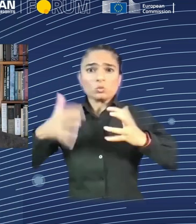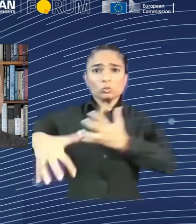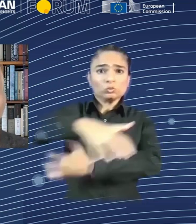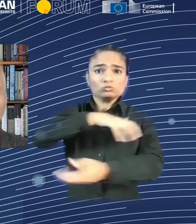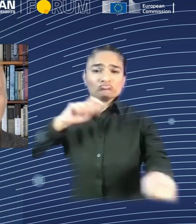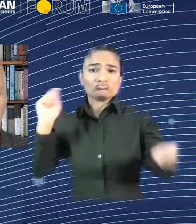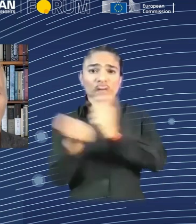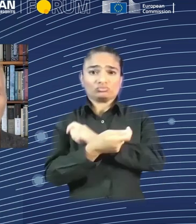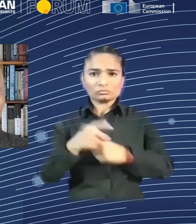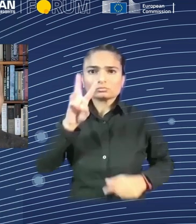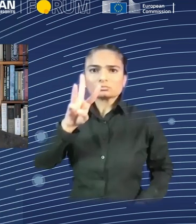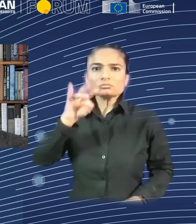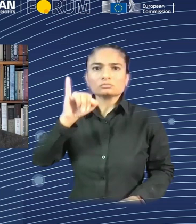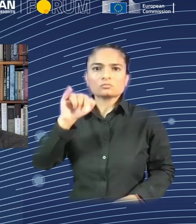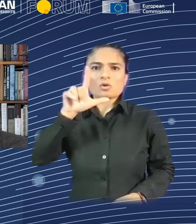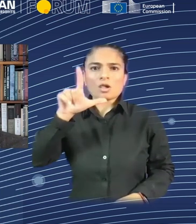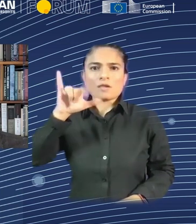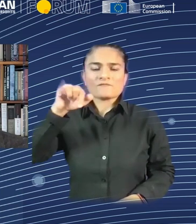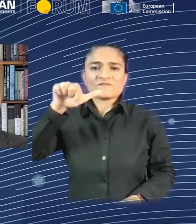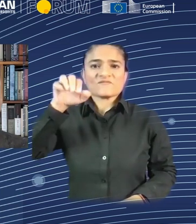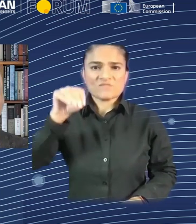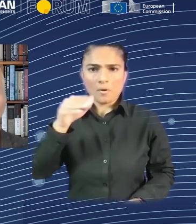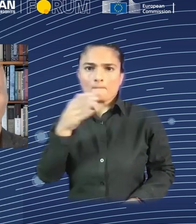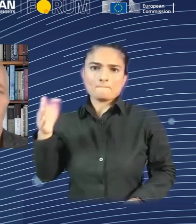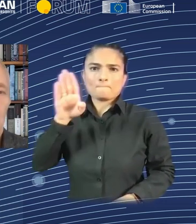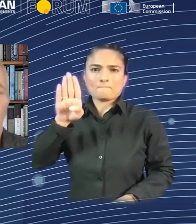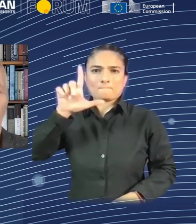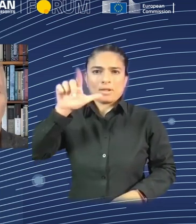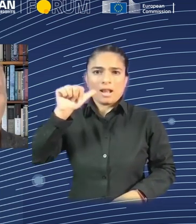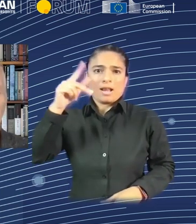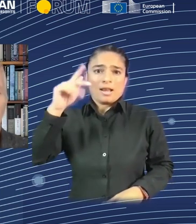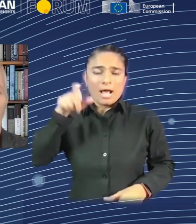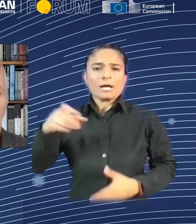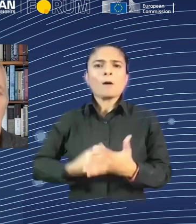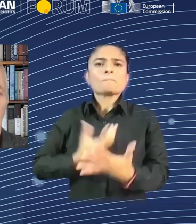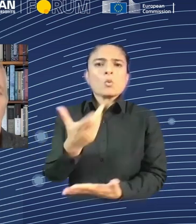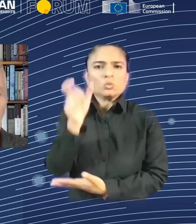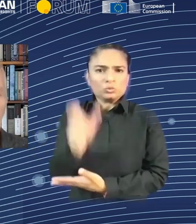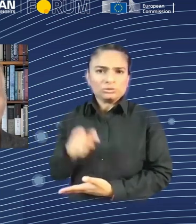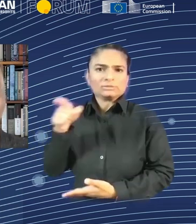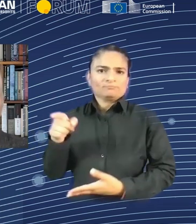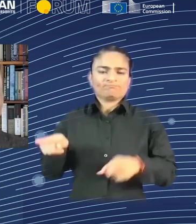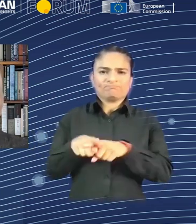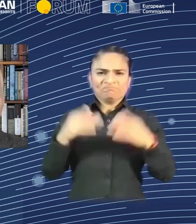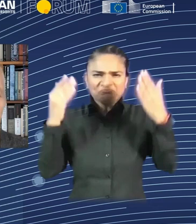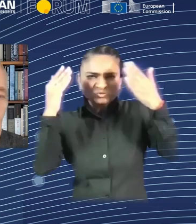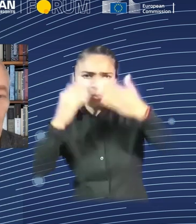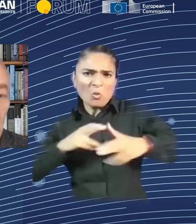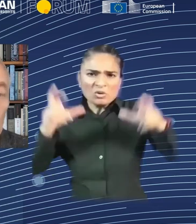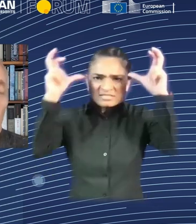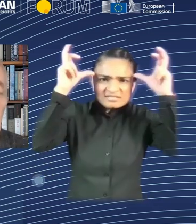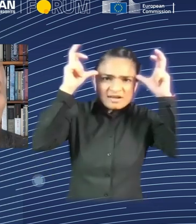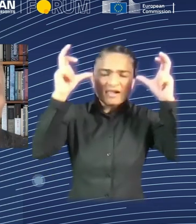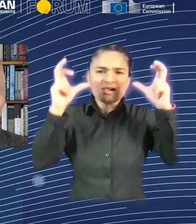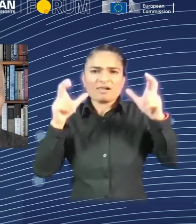blackened with coal smoke. Children slaved in the mills. Workers were crowded into slums. Disease was rampant. Meanwhile,